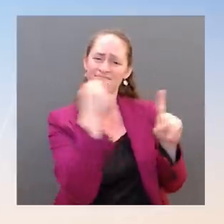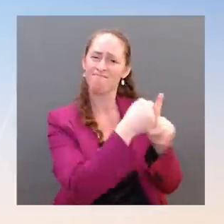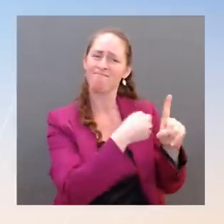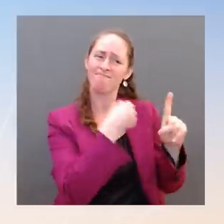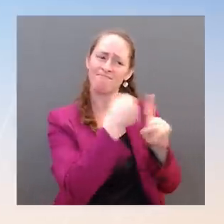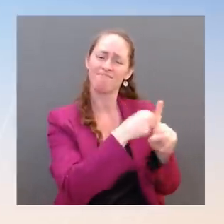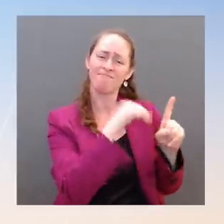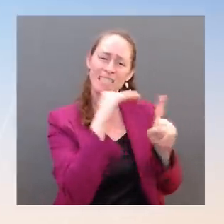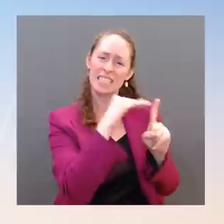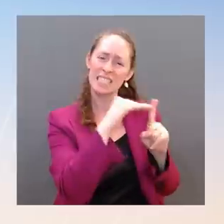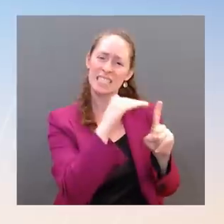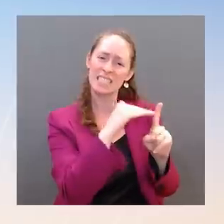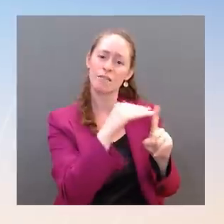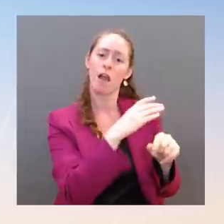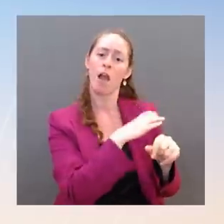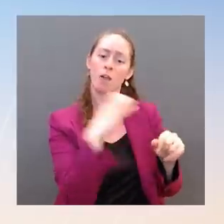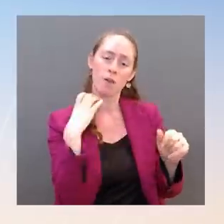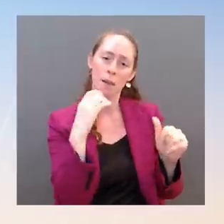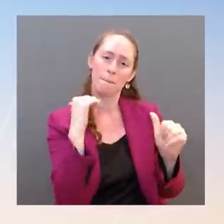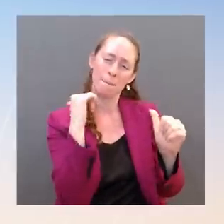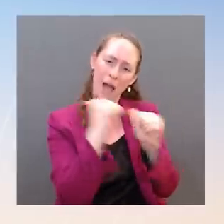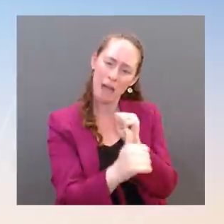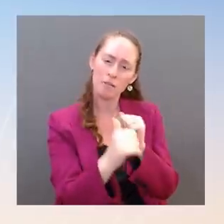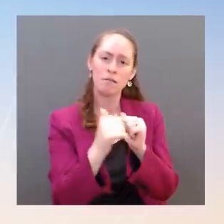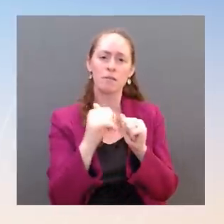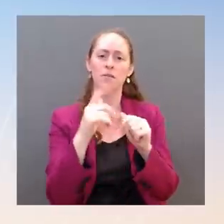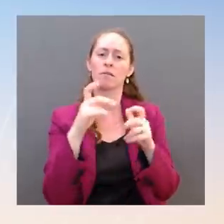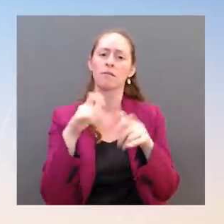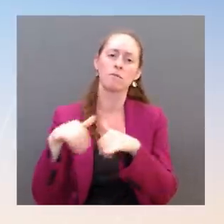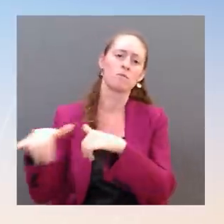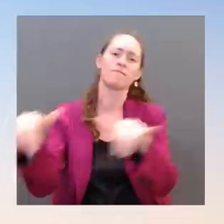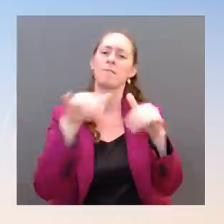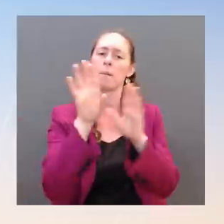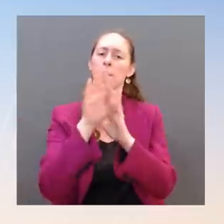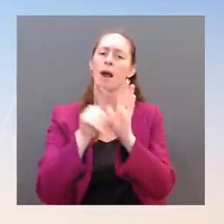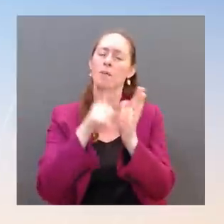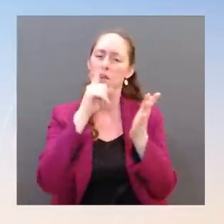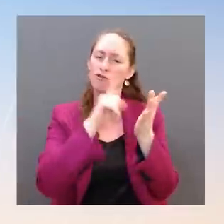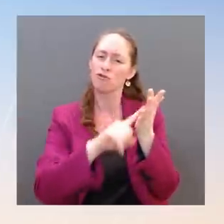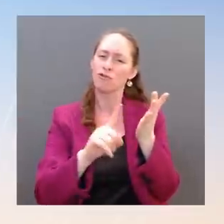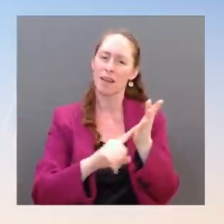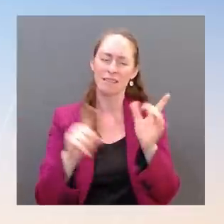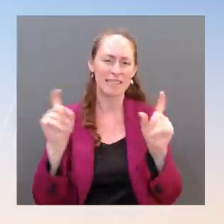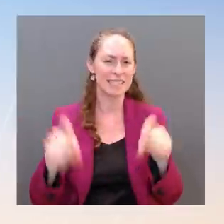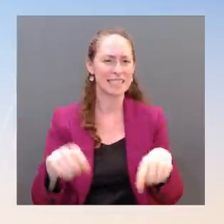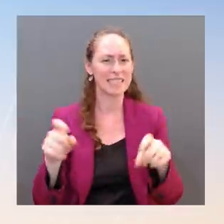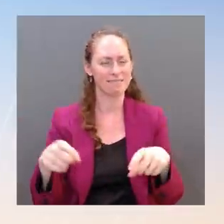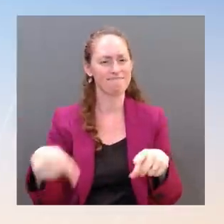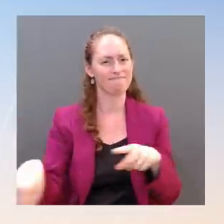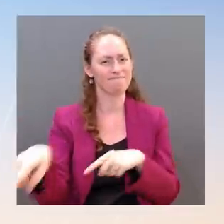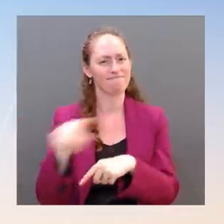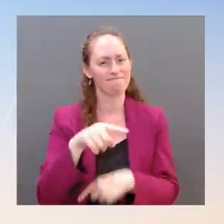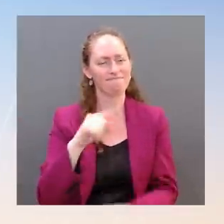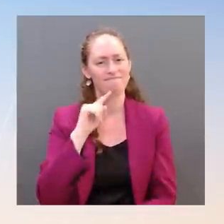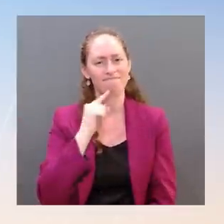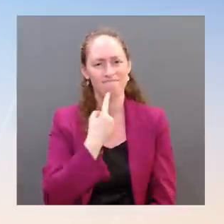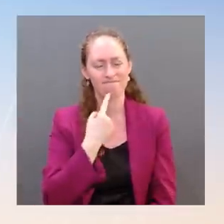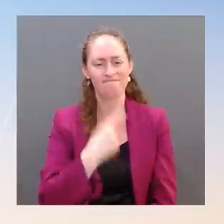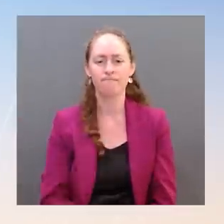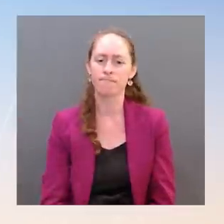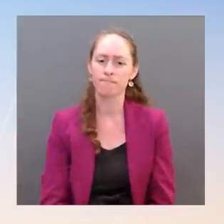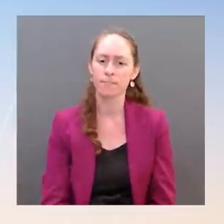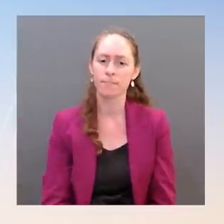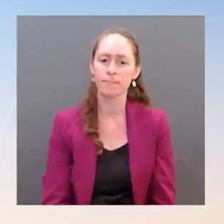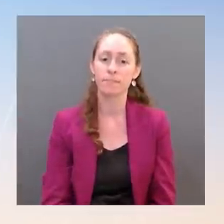to keep guns out of the wrong hands, and to renew a ban on assault weapons and high-capacity magazines to keep weapons